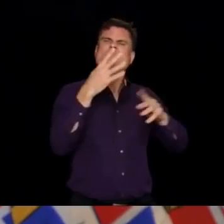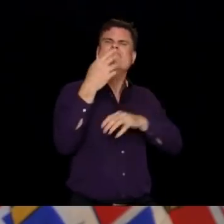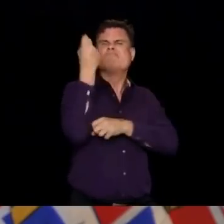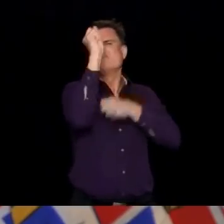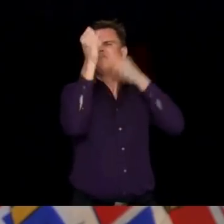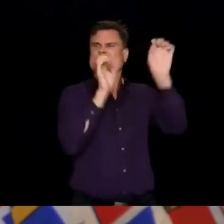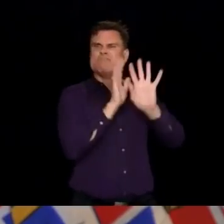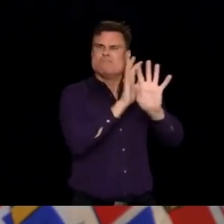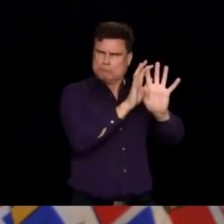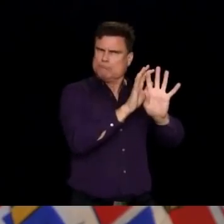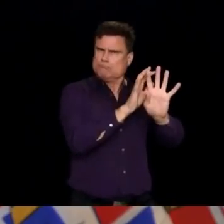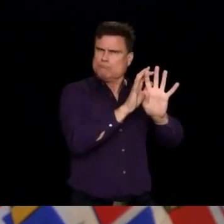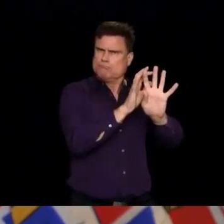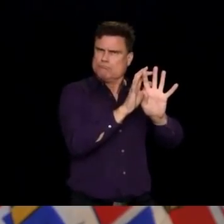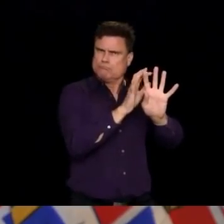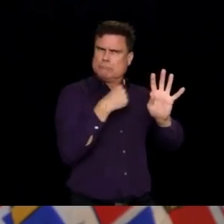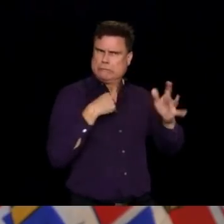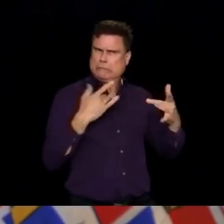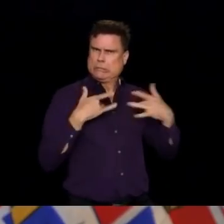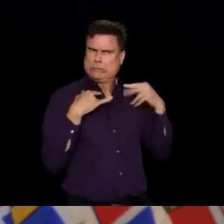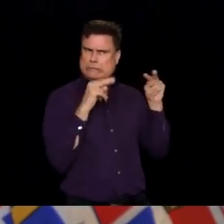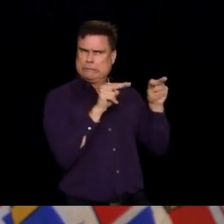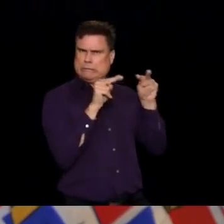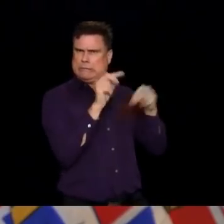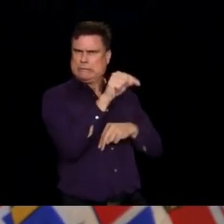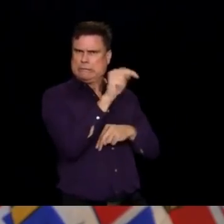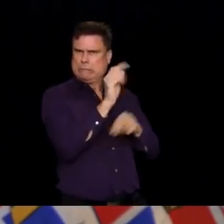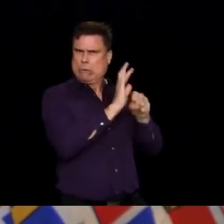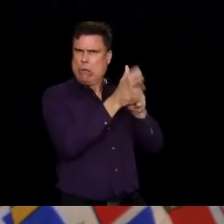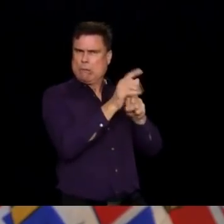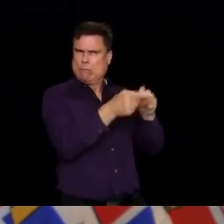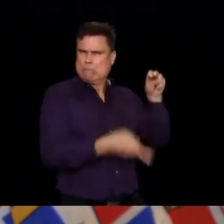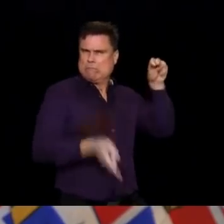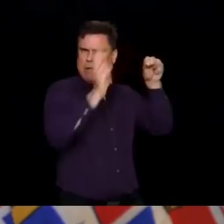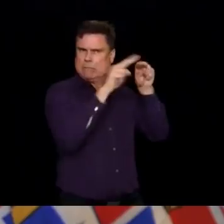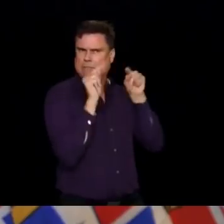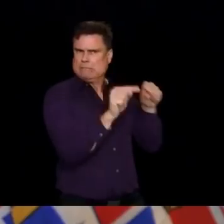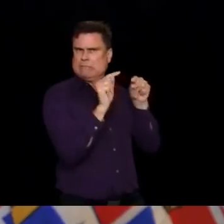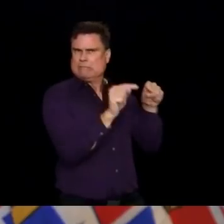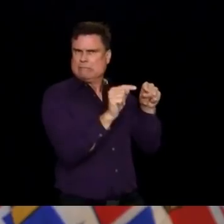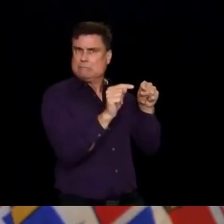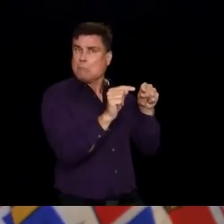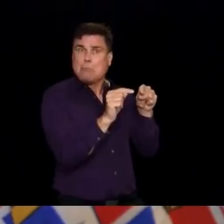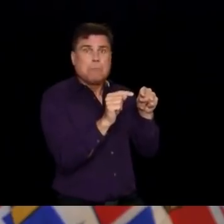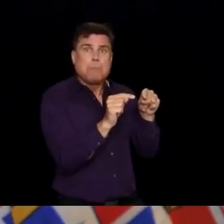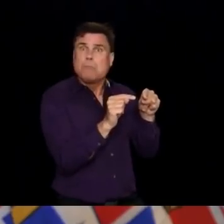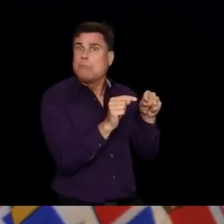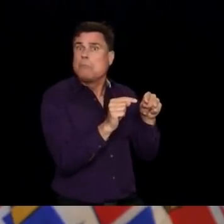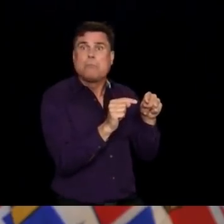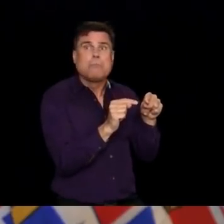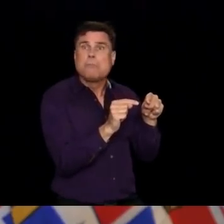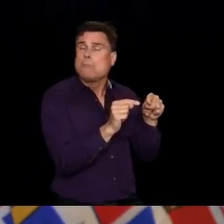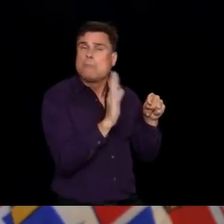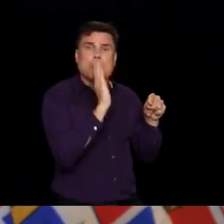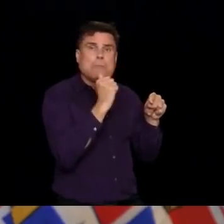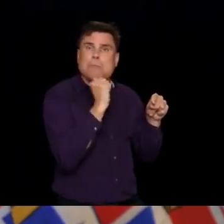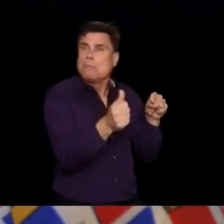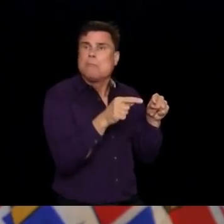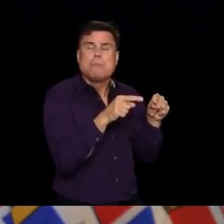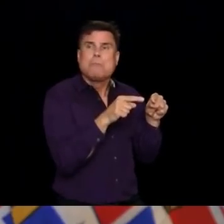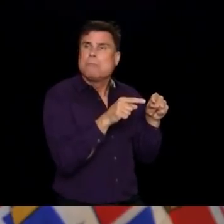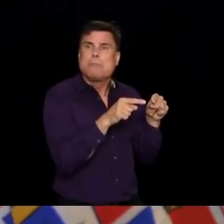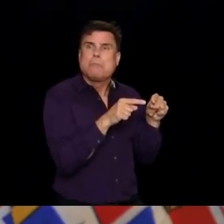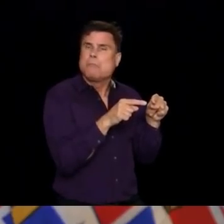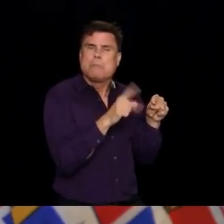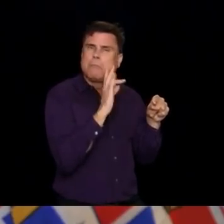talking about, is that the conditions for spreading of this virus are spending a lot of time in close contact, face-to-face